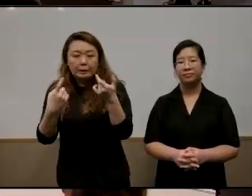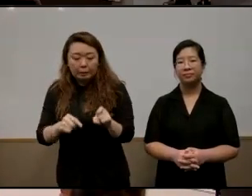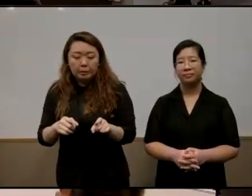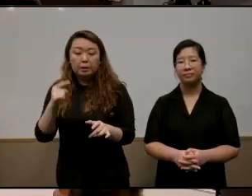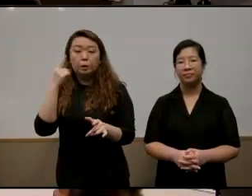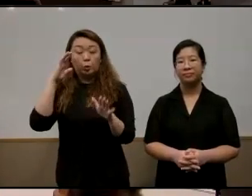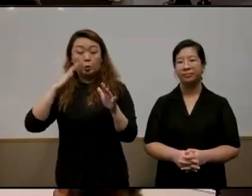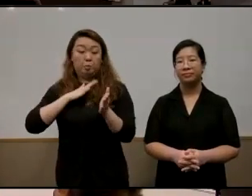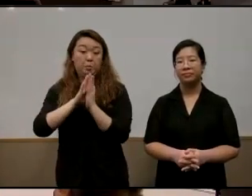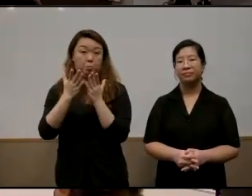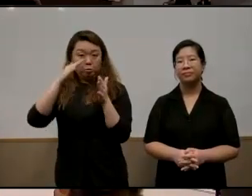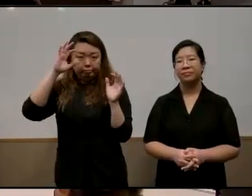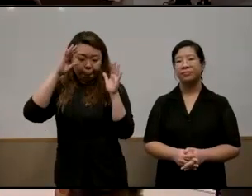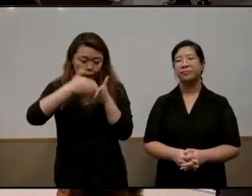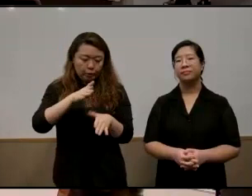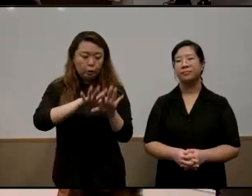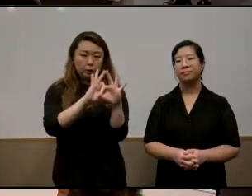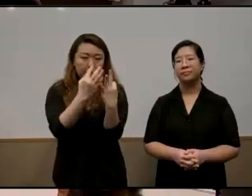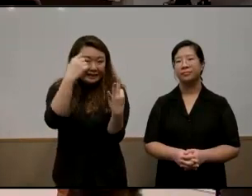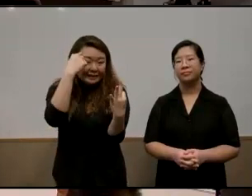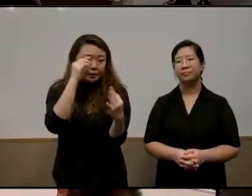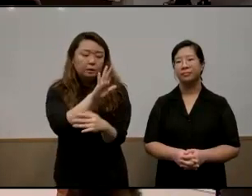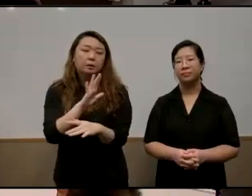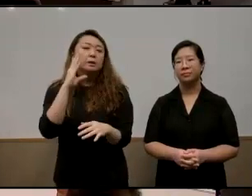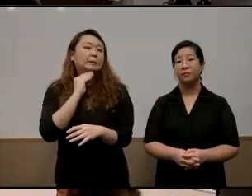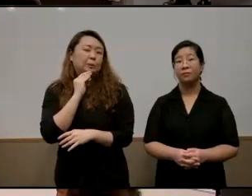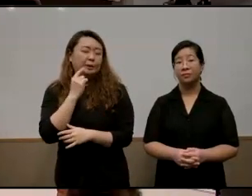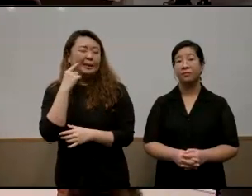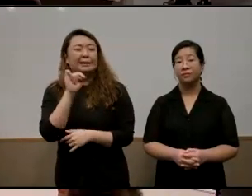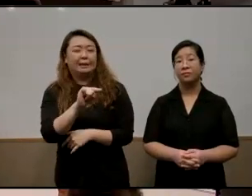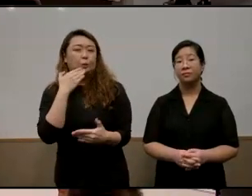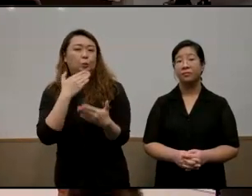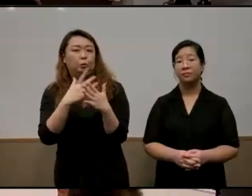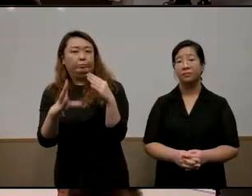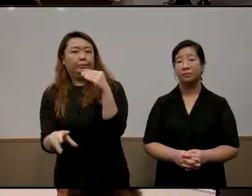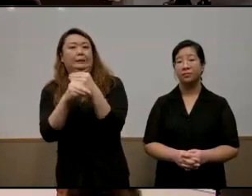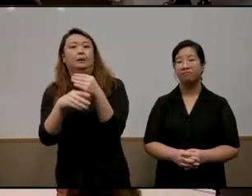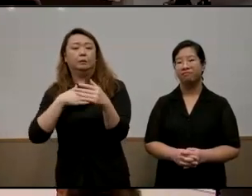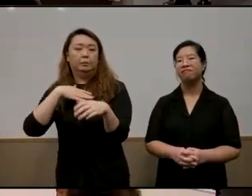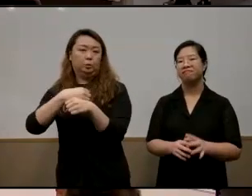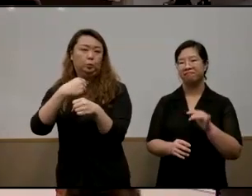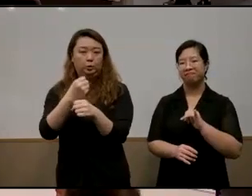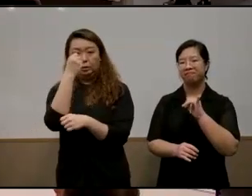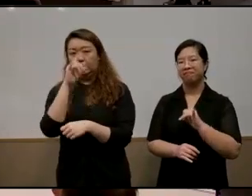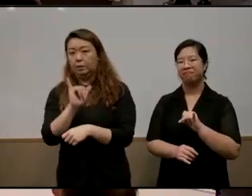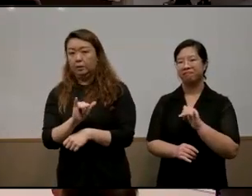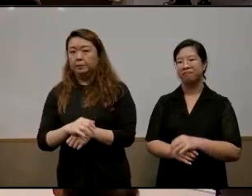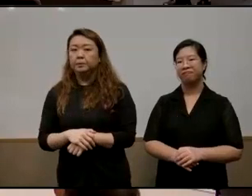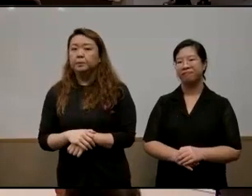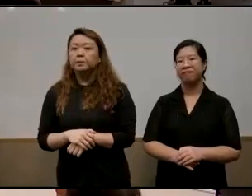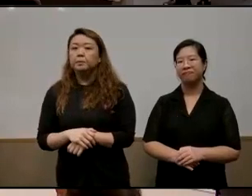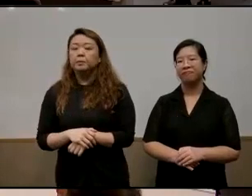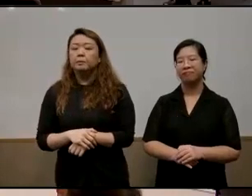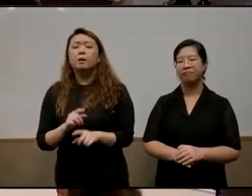disadvantaged families are thinking and experiencing that would be another good addition to the work to understand that what the um well